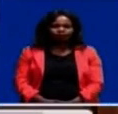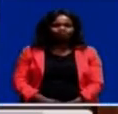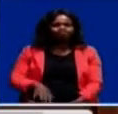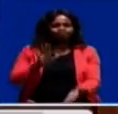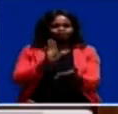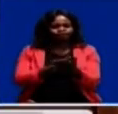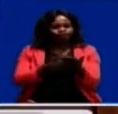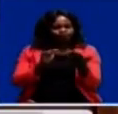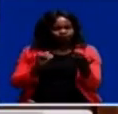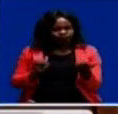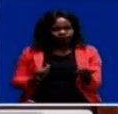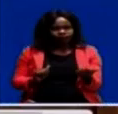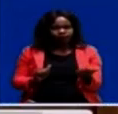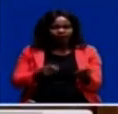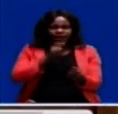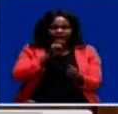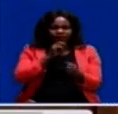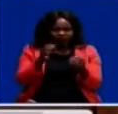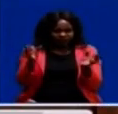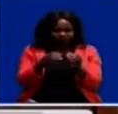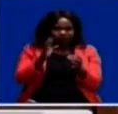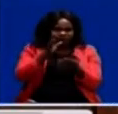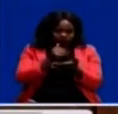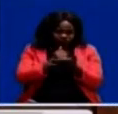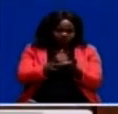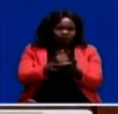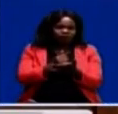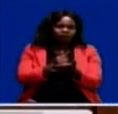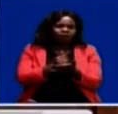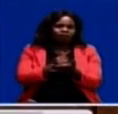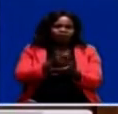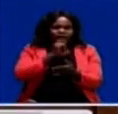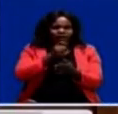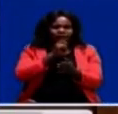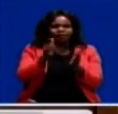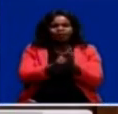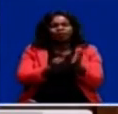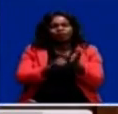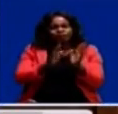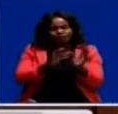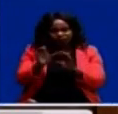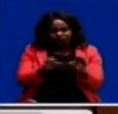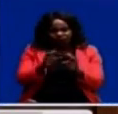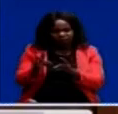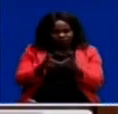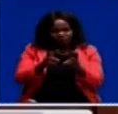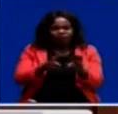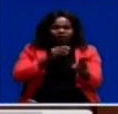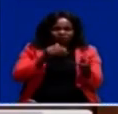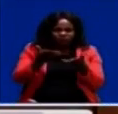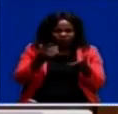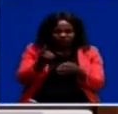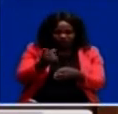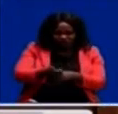it states the standards, it will assist in media practitioners to practice in a manner that saves not just themselves,